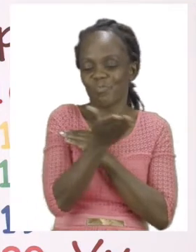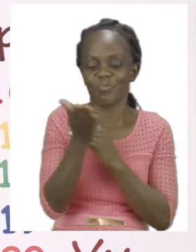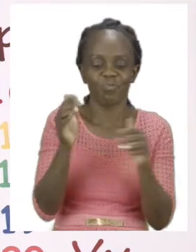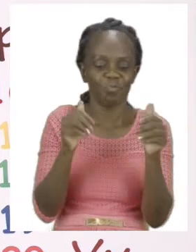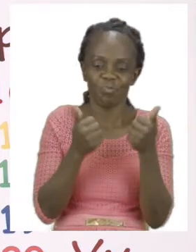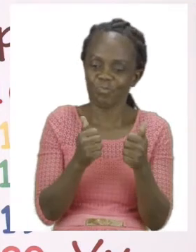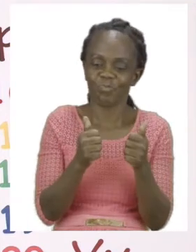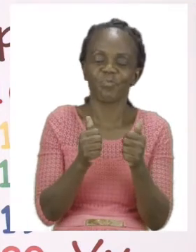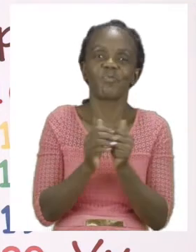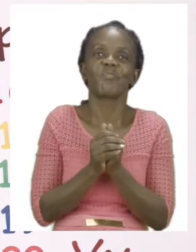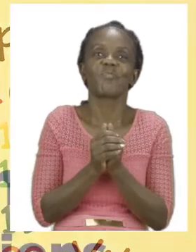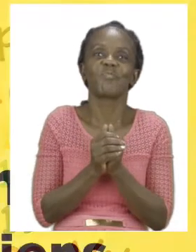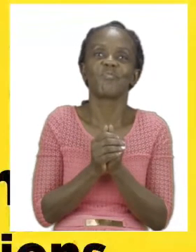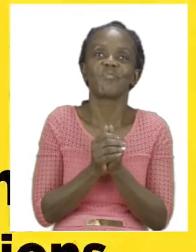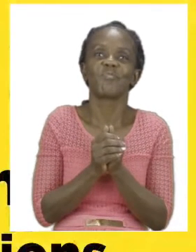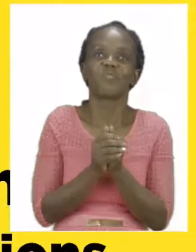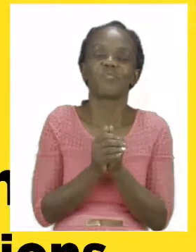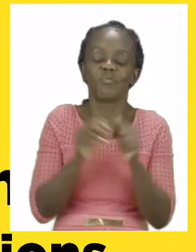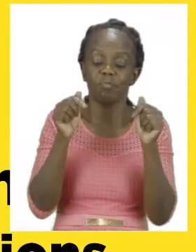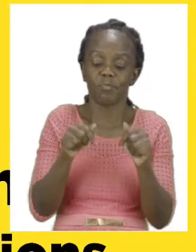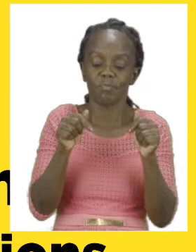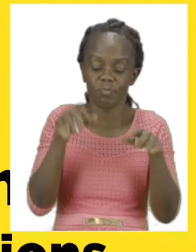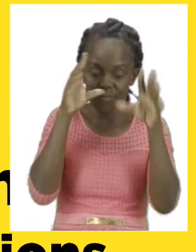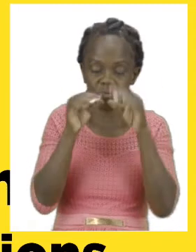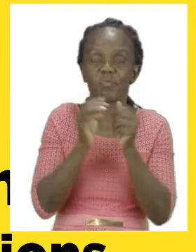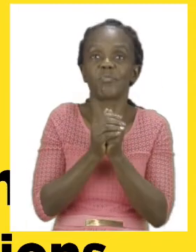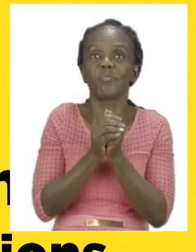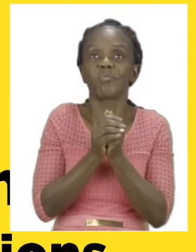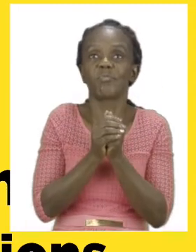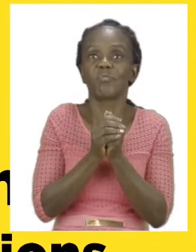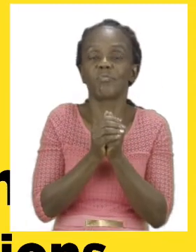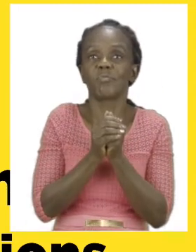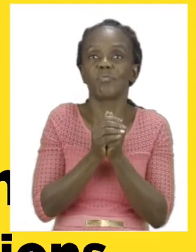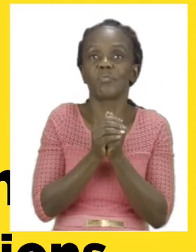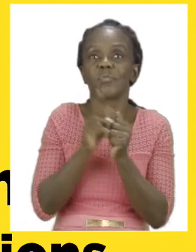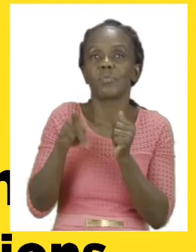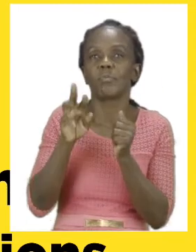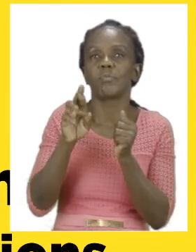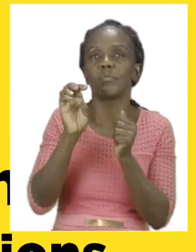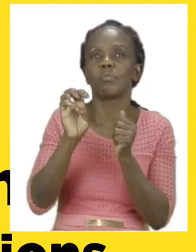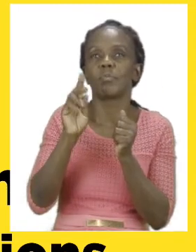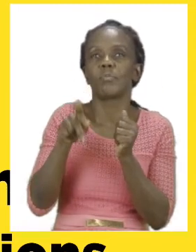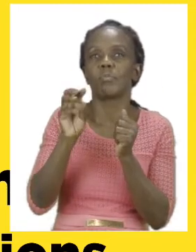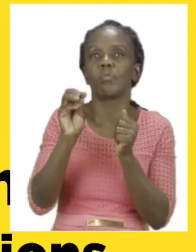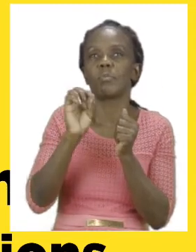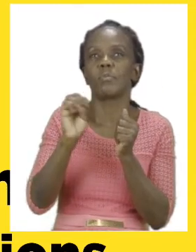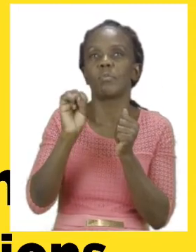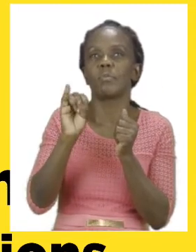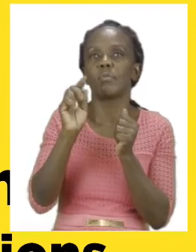Good job everyone! For today's lesson we will be talking about preposition,